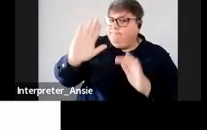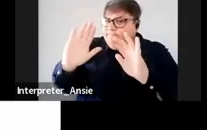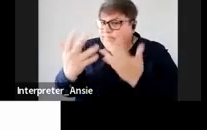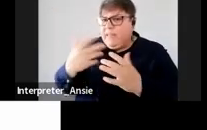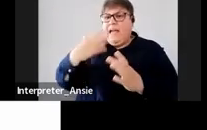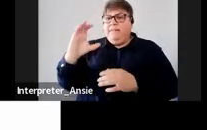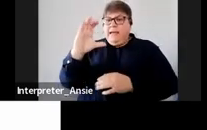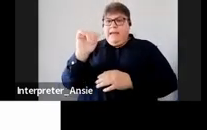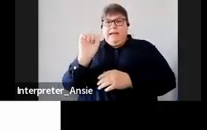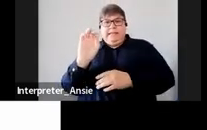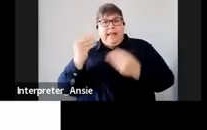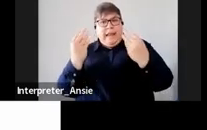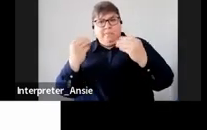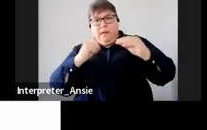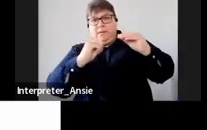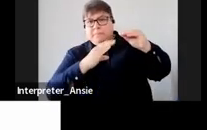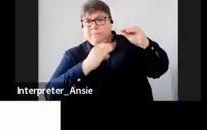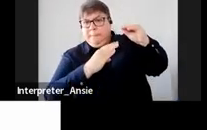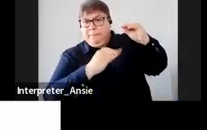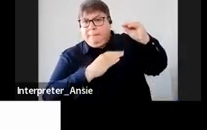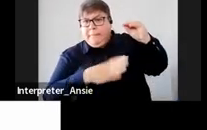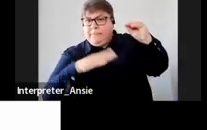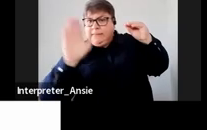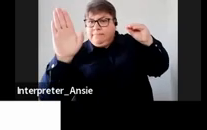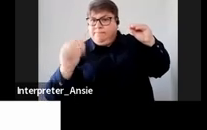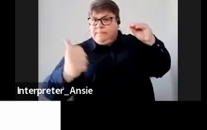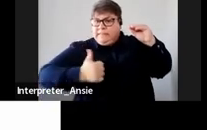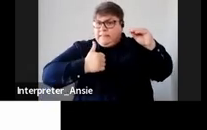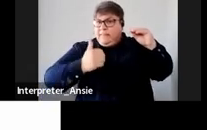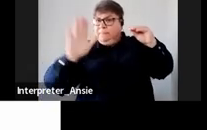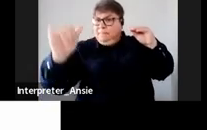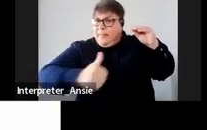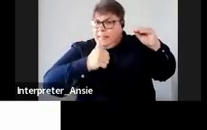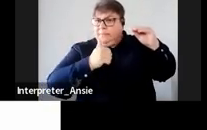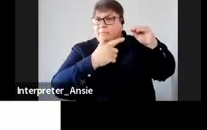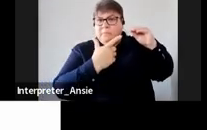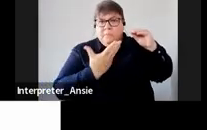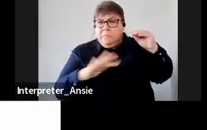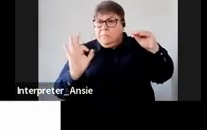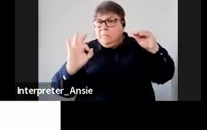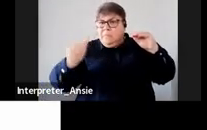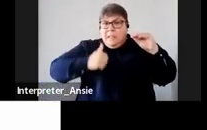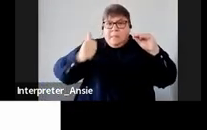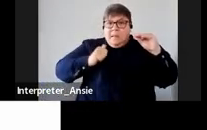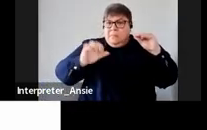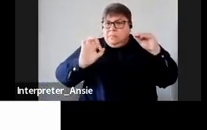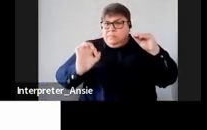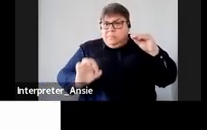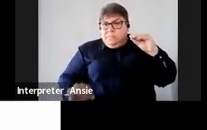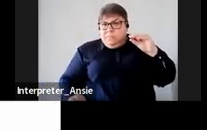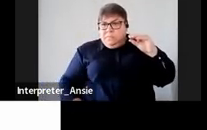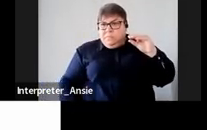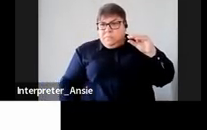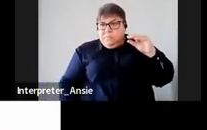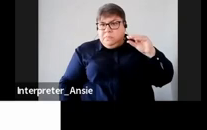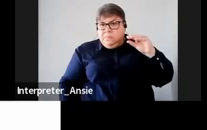it proves that you've been going to SARS requesting SARS to assist you in submitting your outstanding returns what you can do you